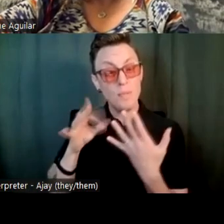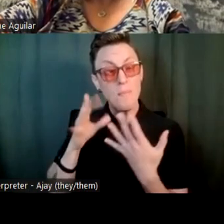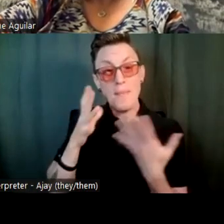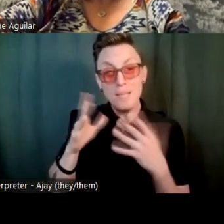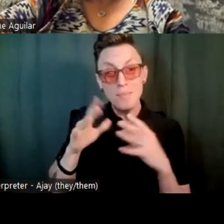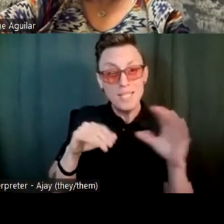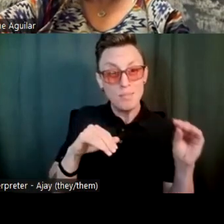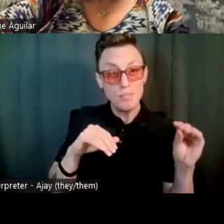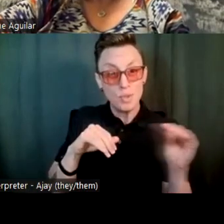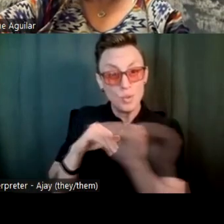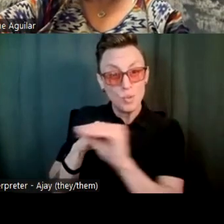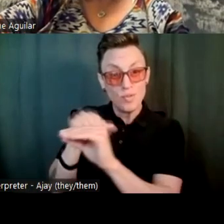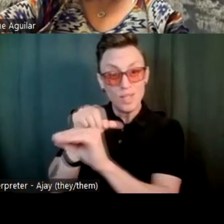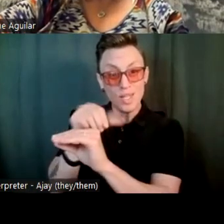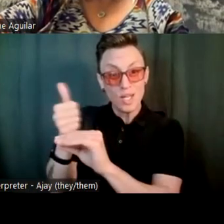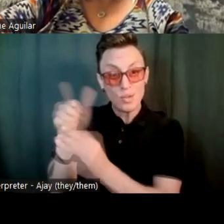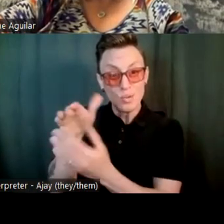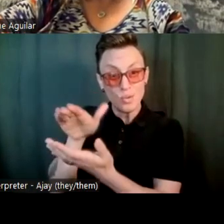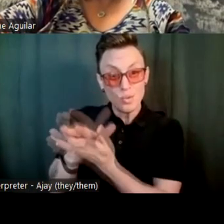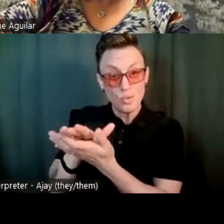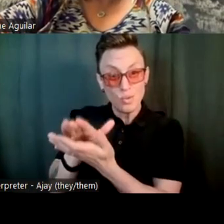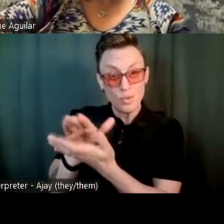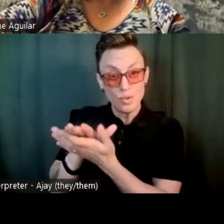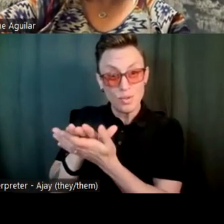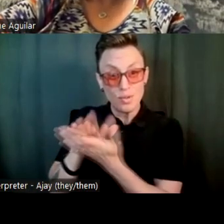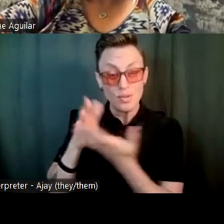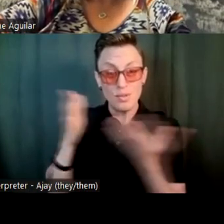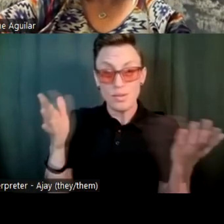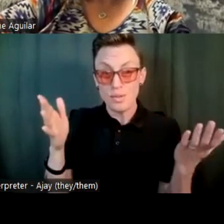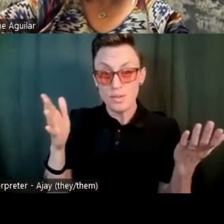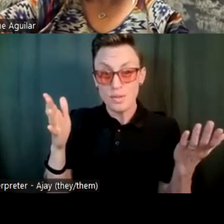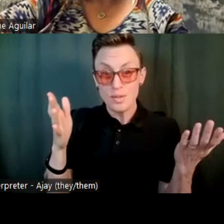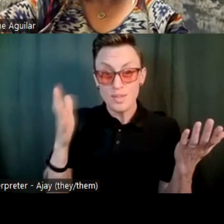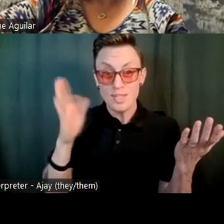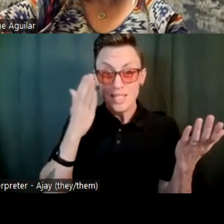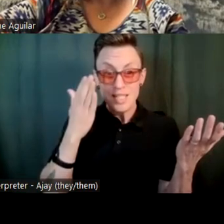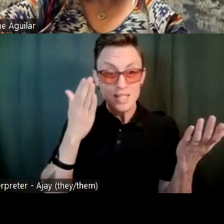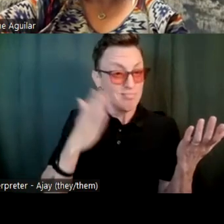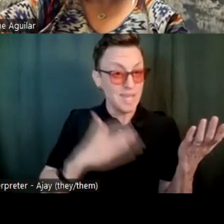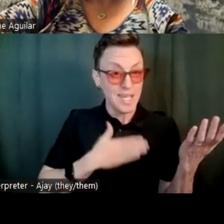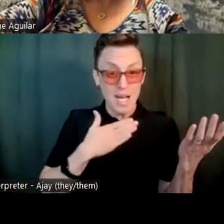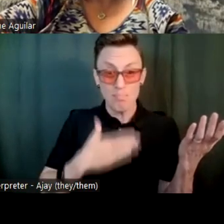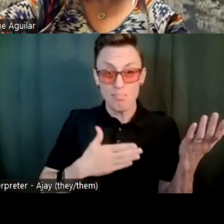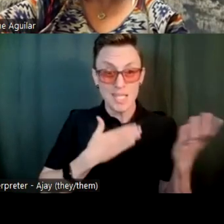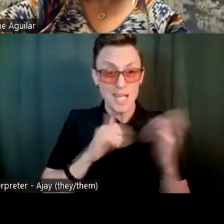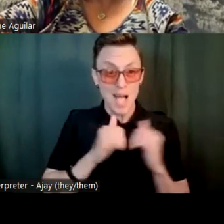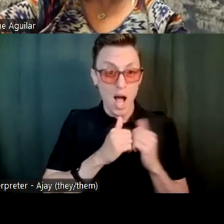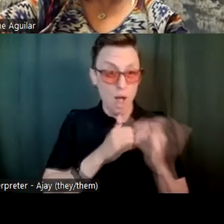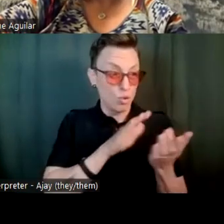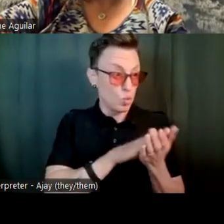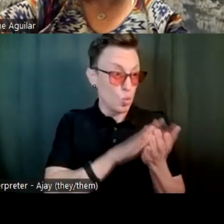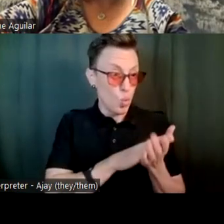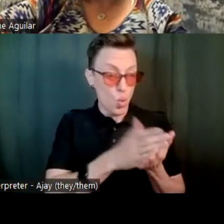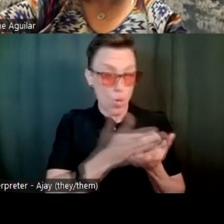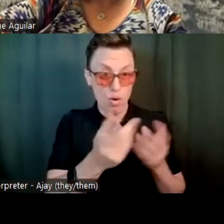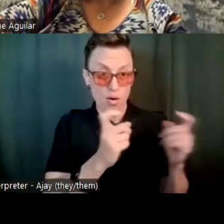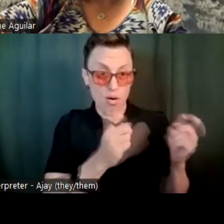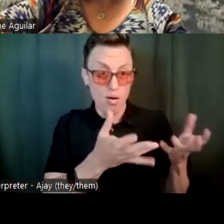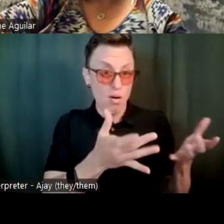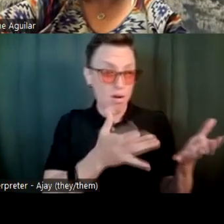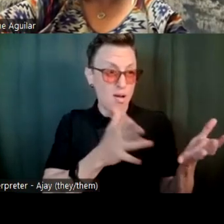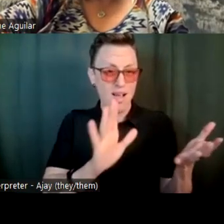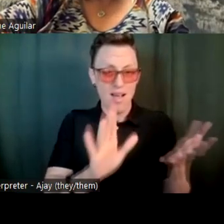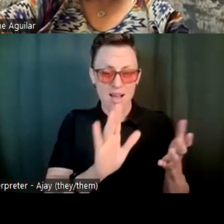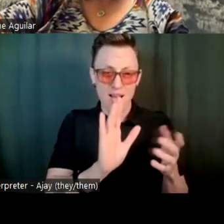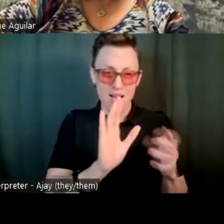um, because, uh, you're not happy with how they're dealing with things and the culture that exists in that